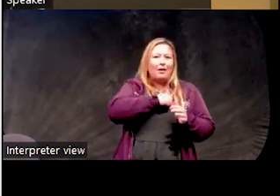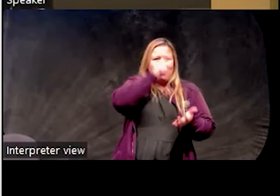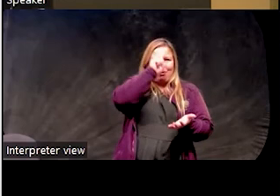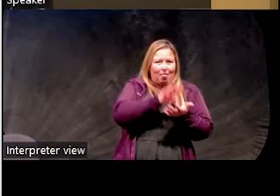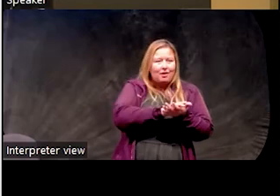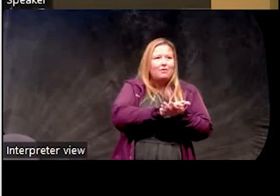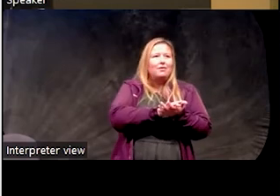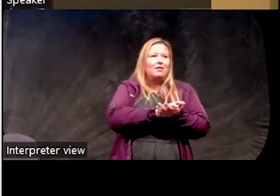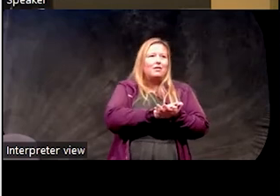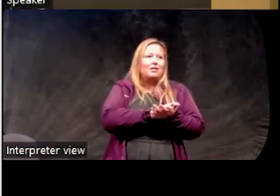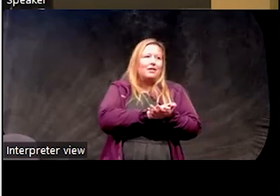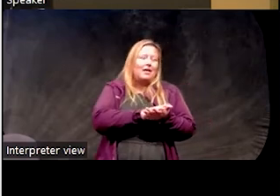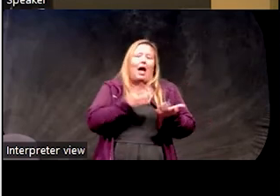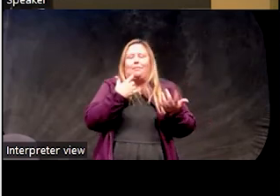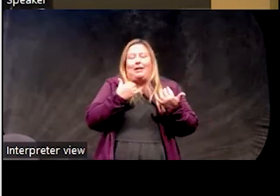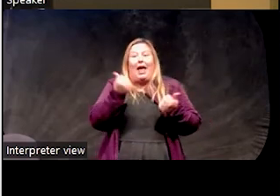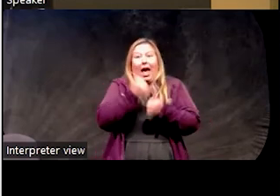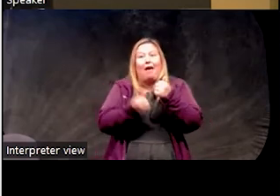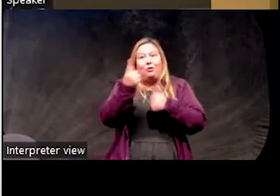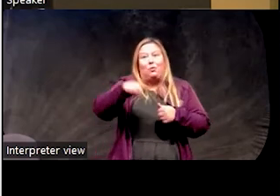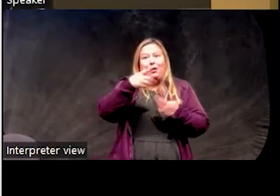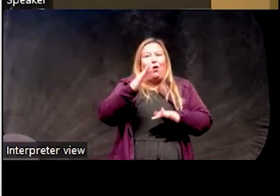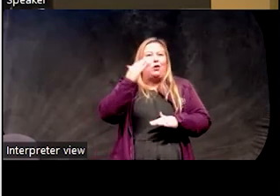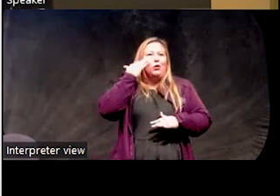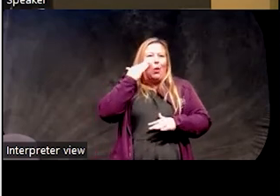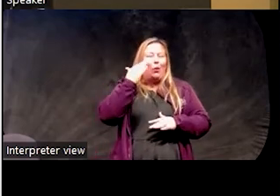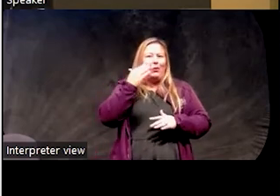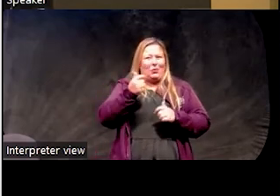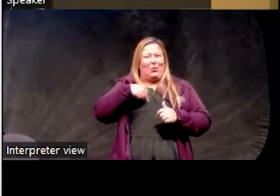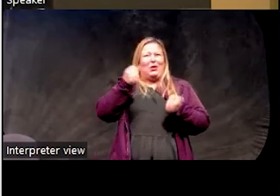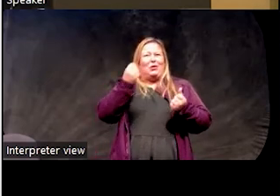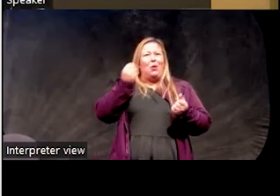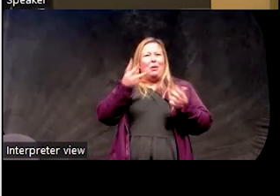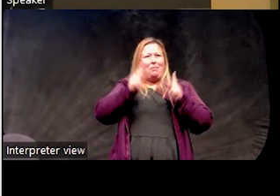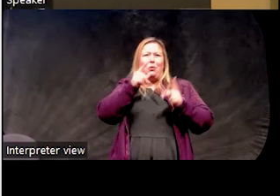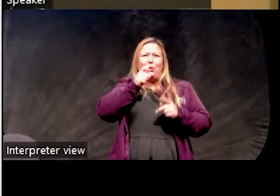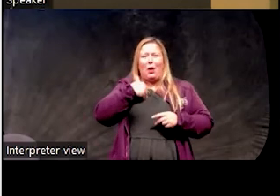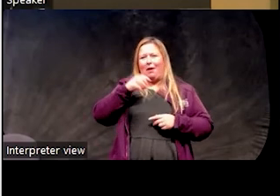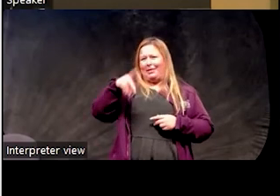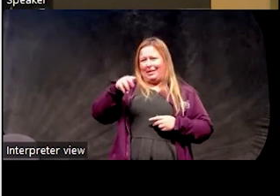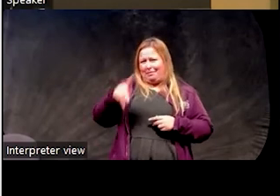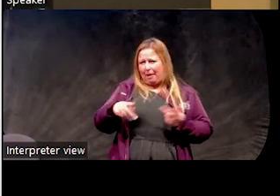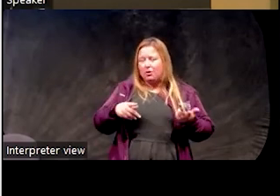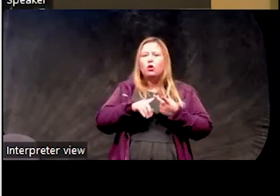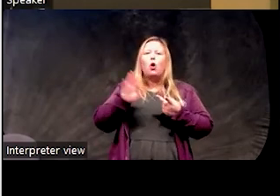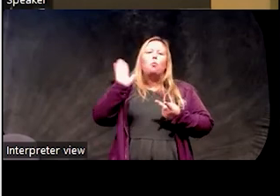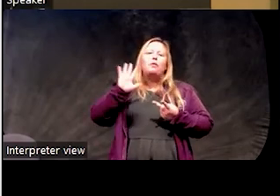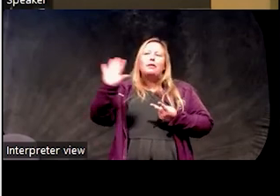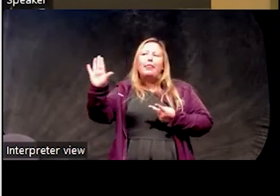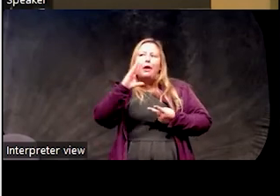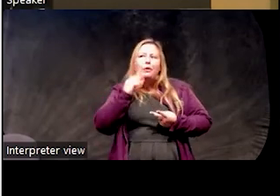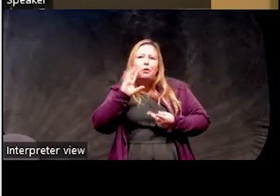beliefs about PAP. I mean, these days, almost everybody knows somebody who has a CPAP. So what are their previous experiences?